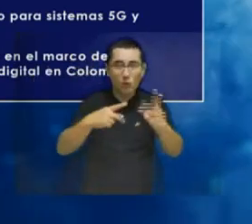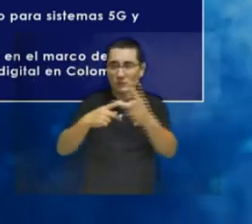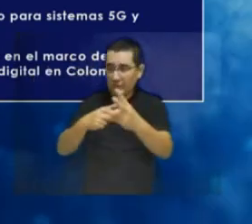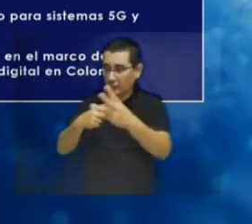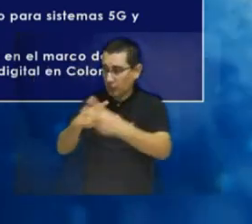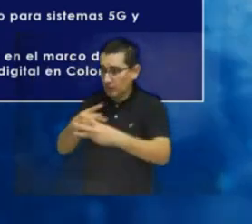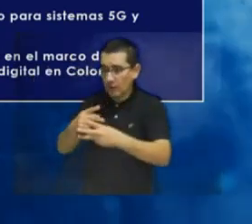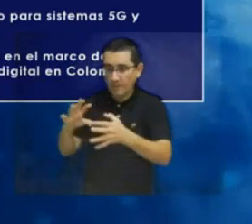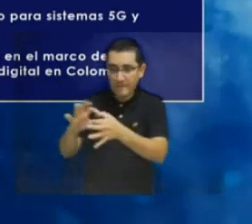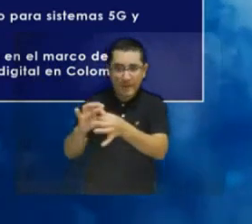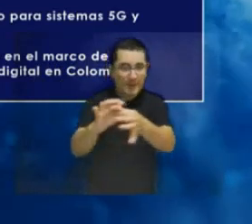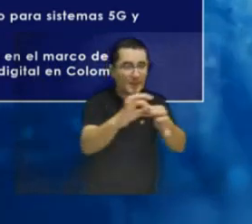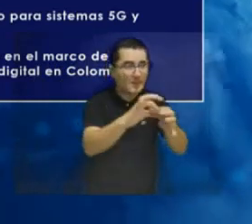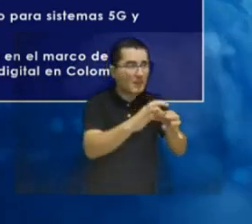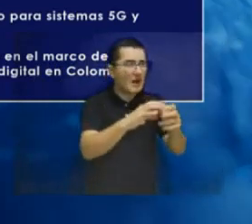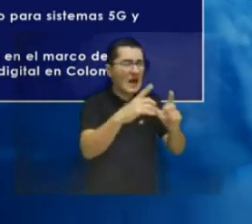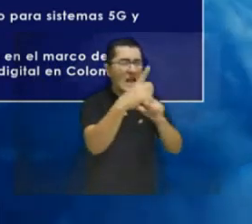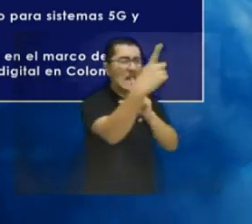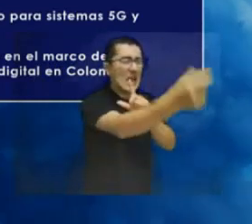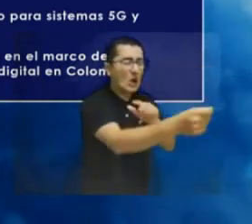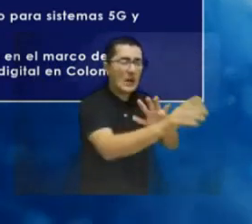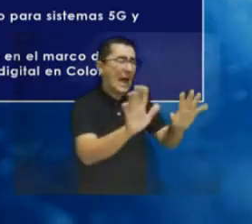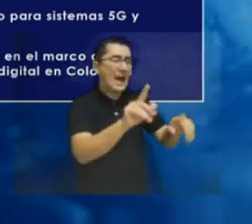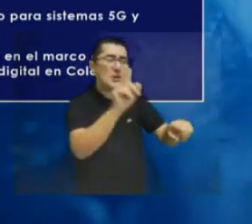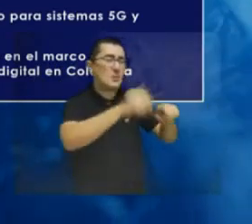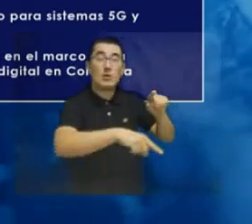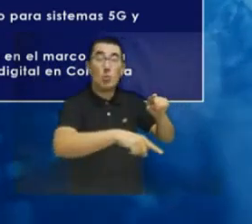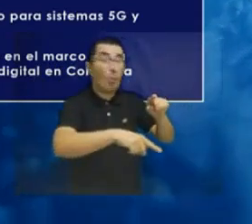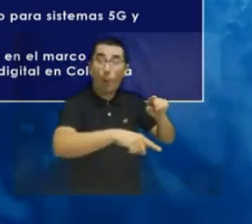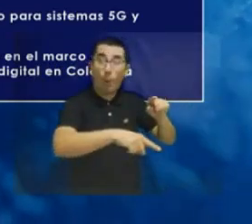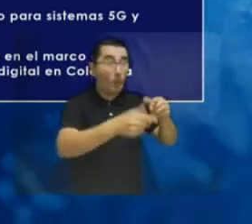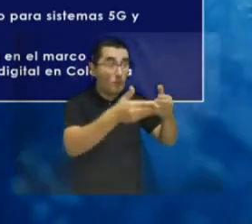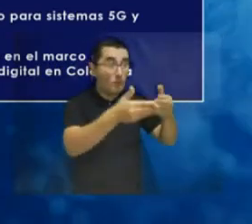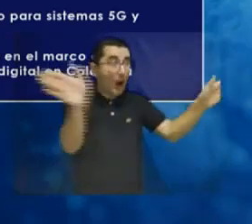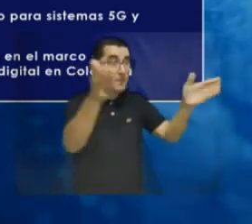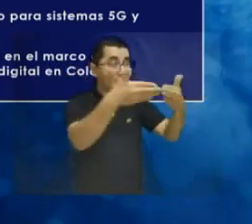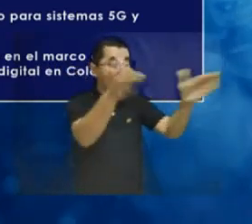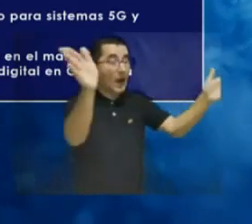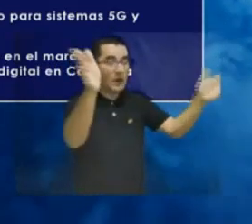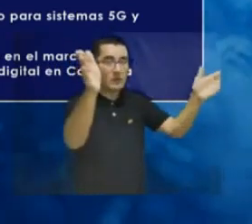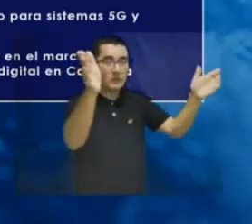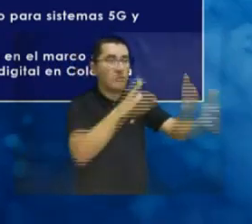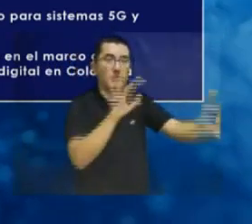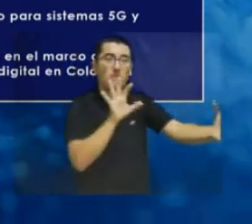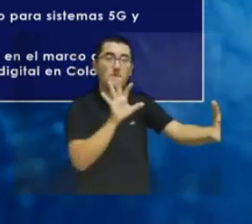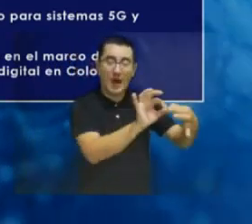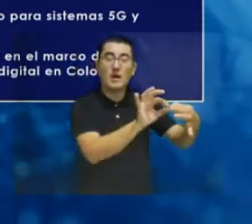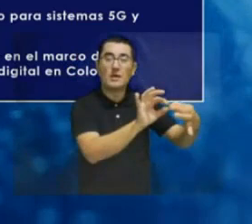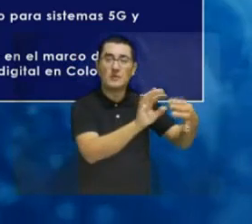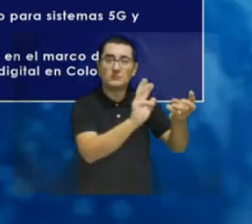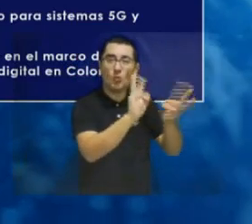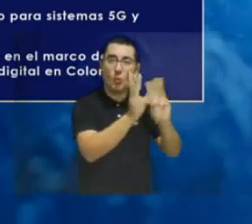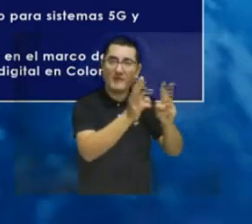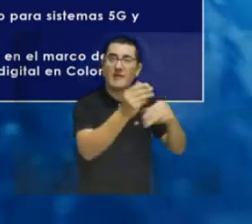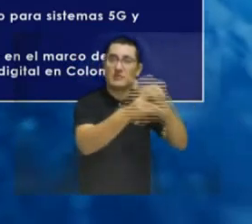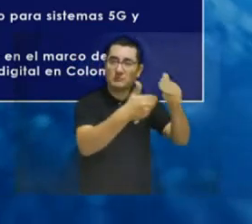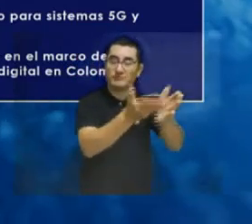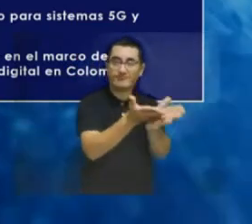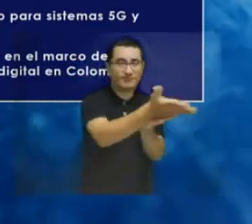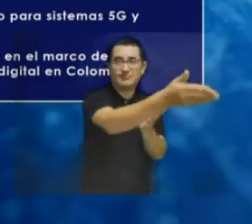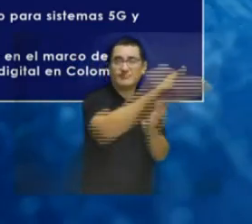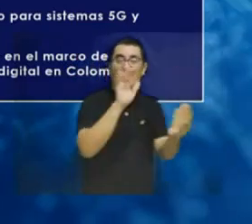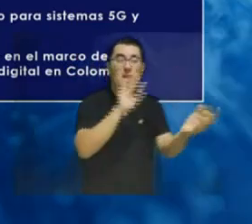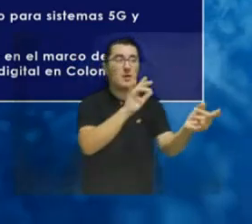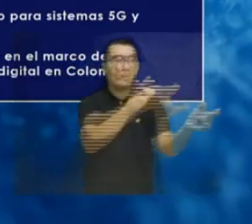More than ever, we need to eliminate the barrier between the rural and the urban. We dynamic access can